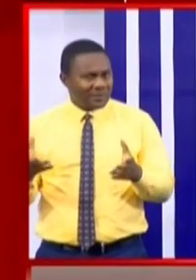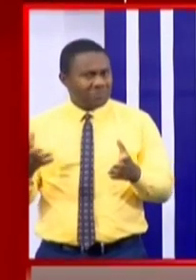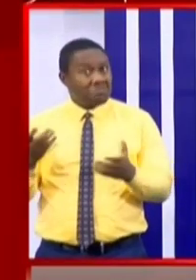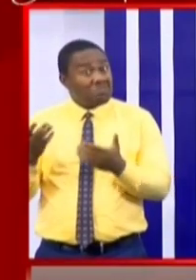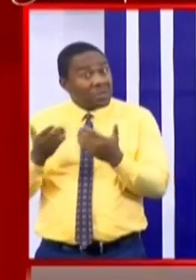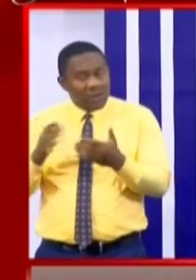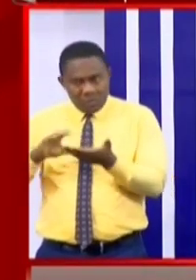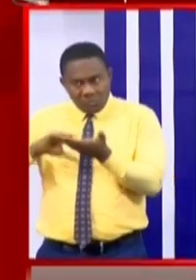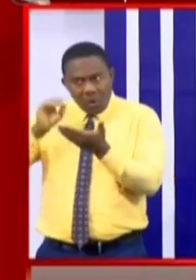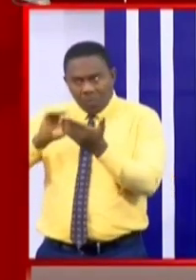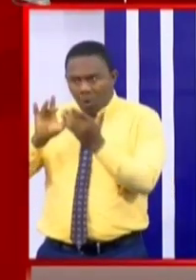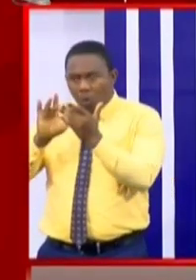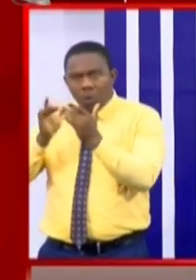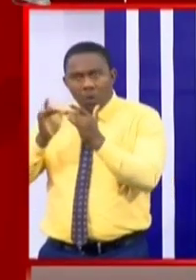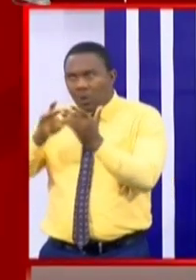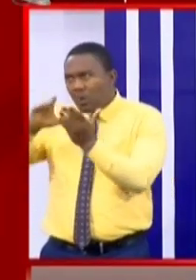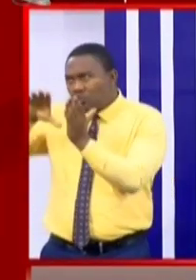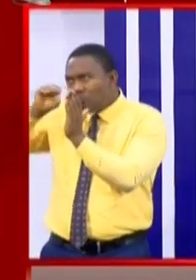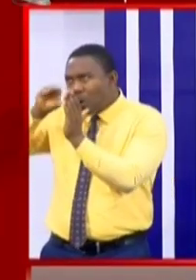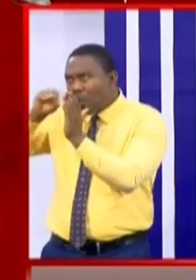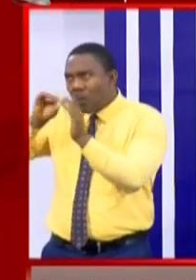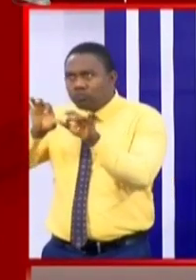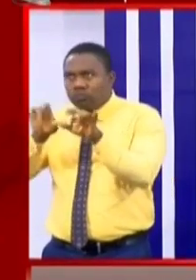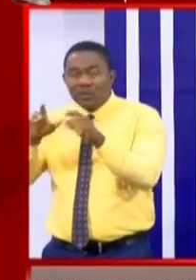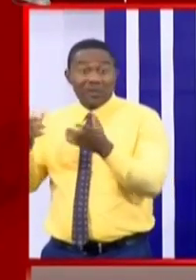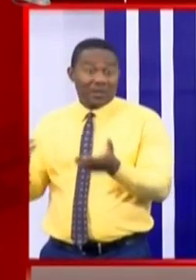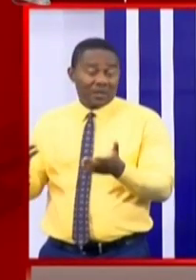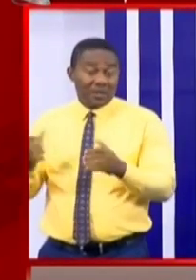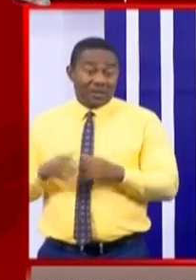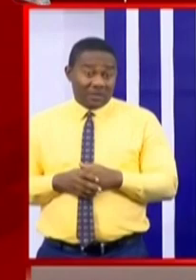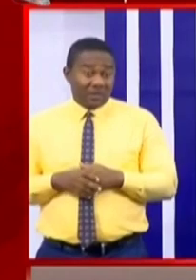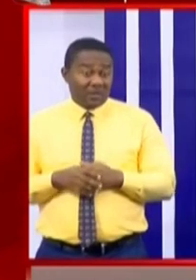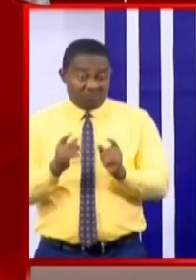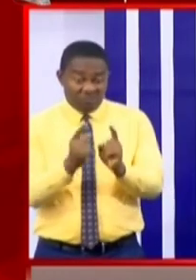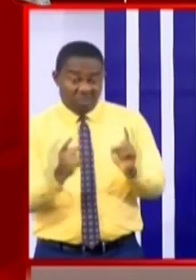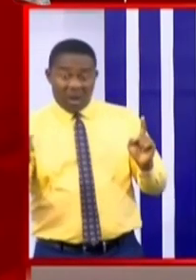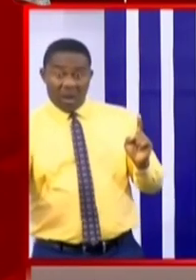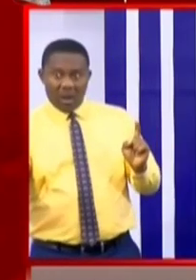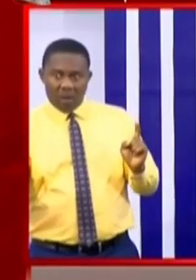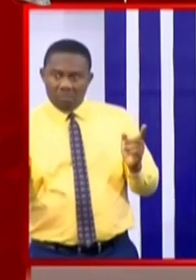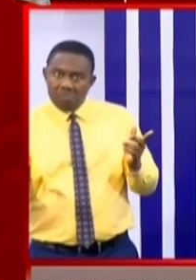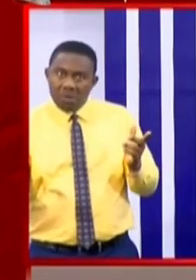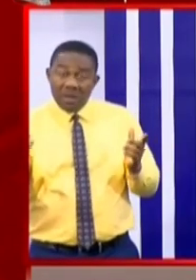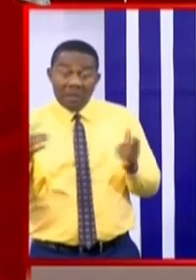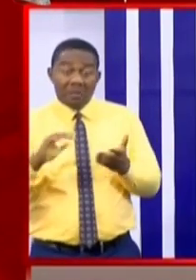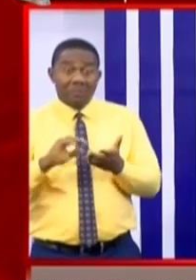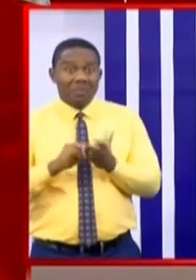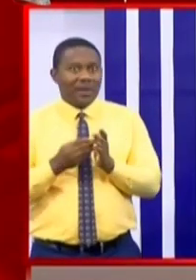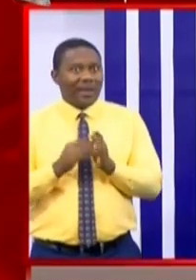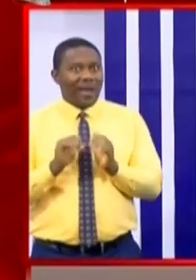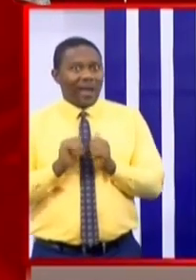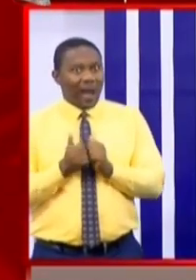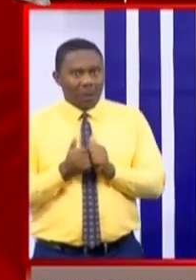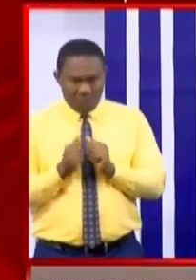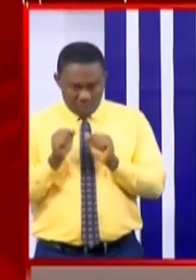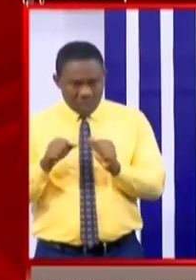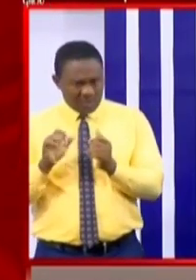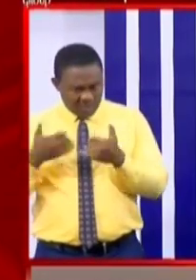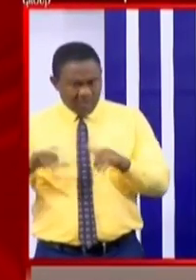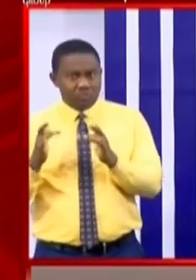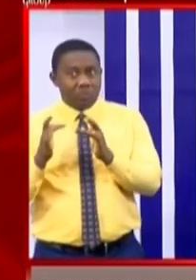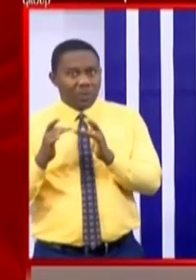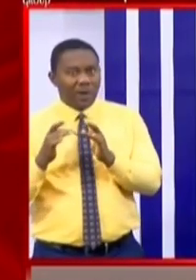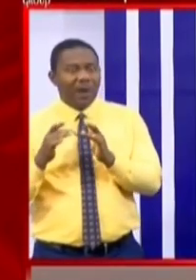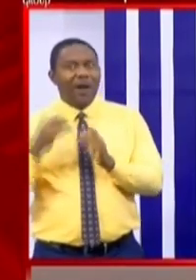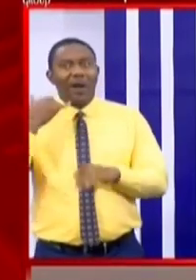course. Social distancing does not mean emotionally we should be distant. We can connect with people by using